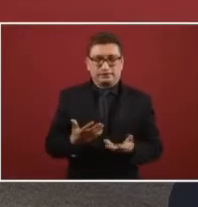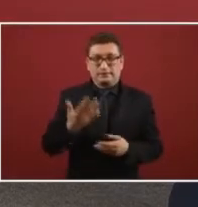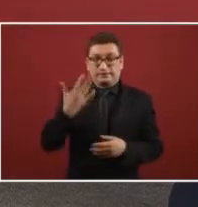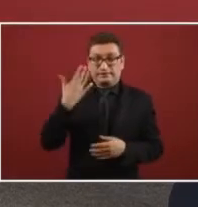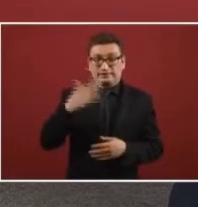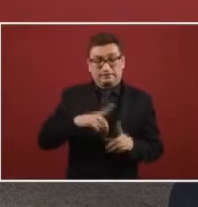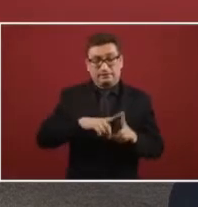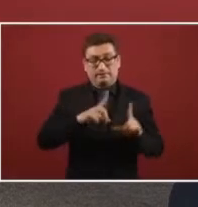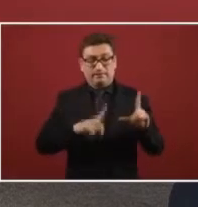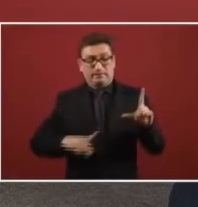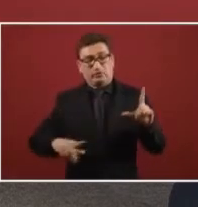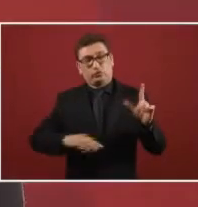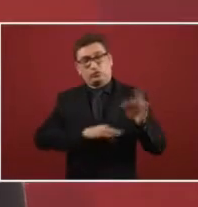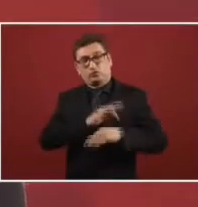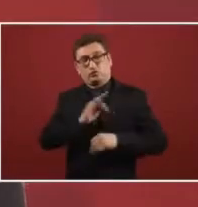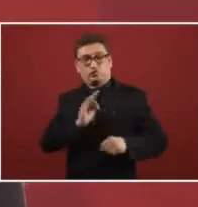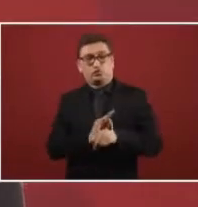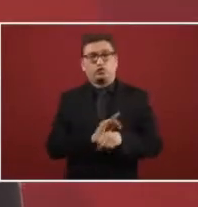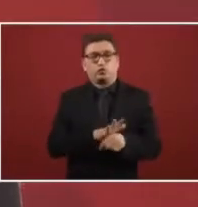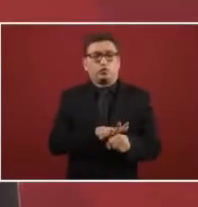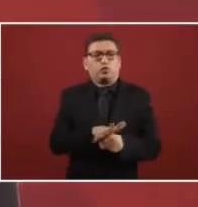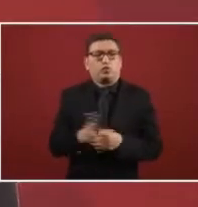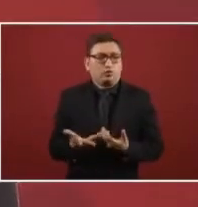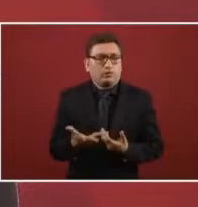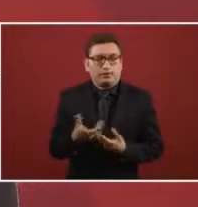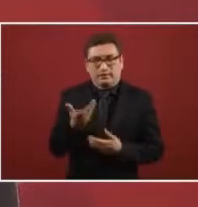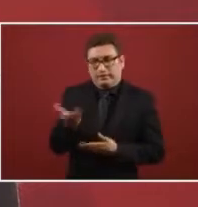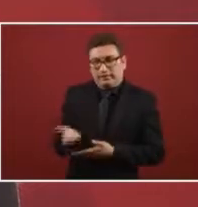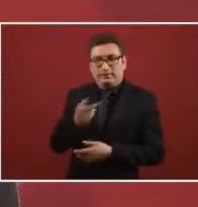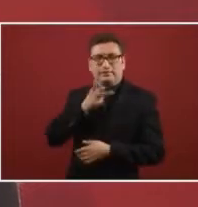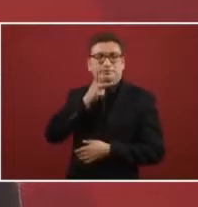for the nation the petroleum